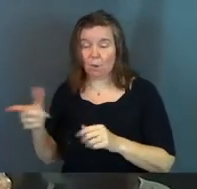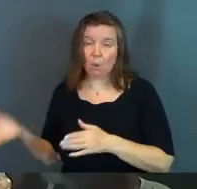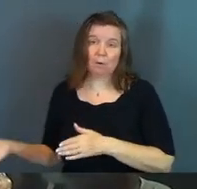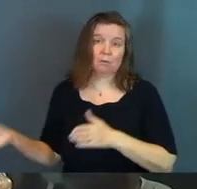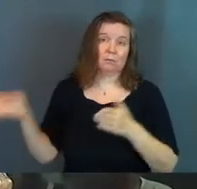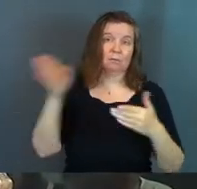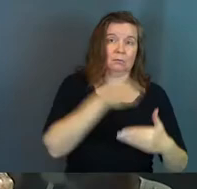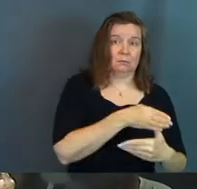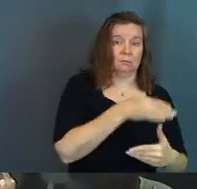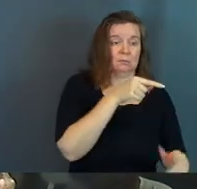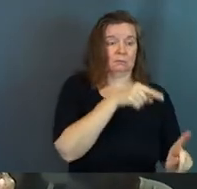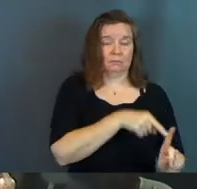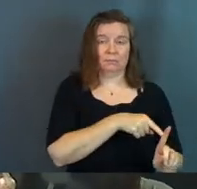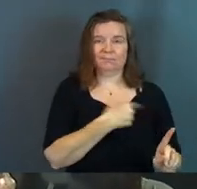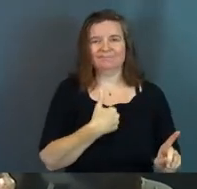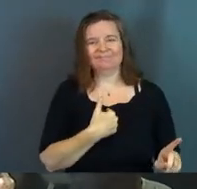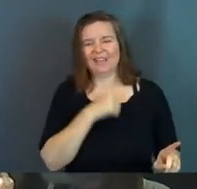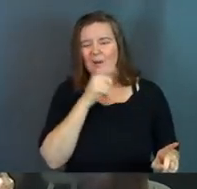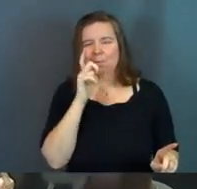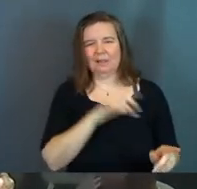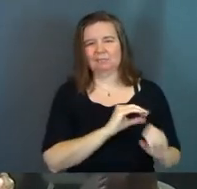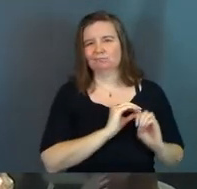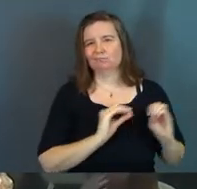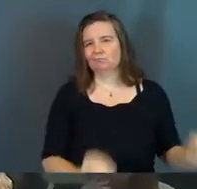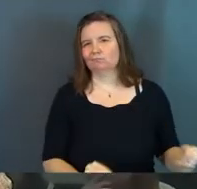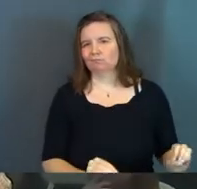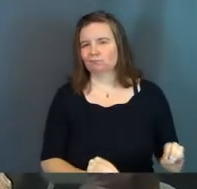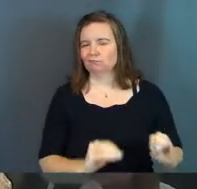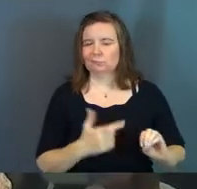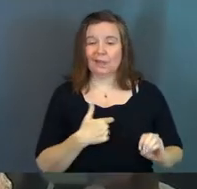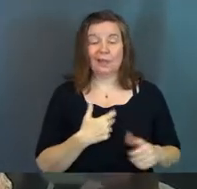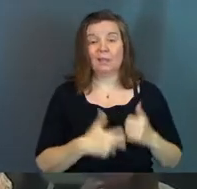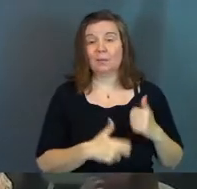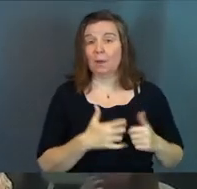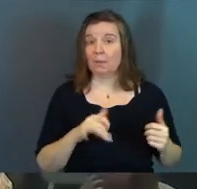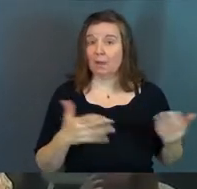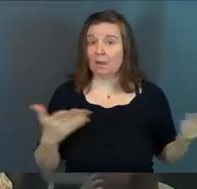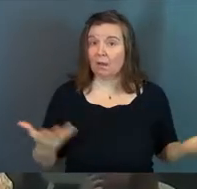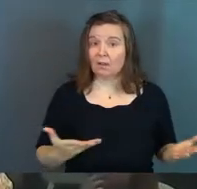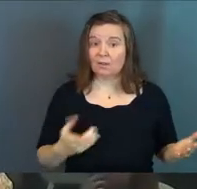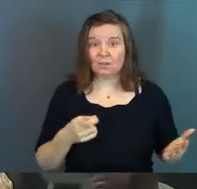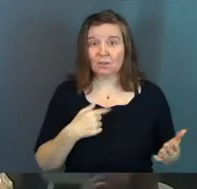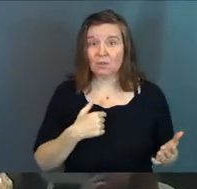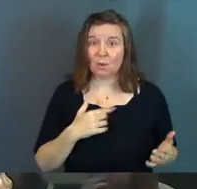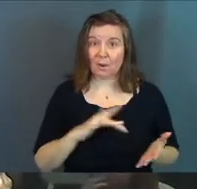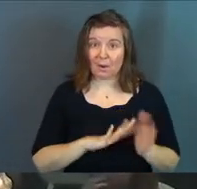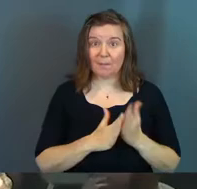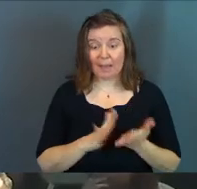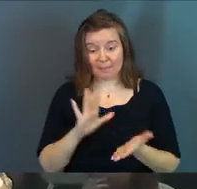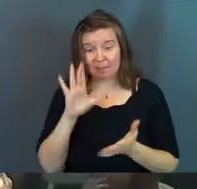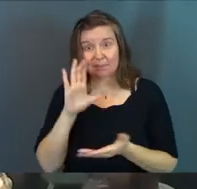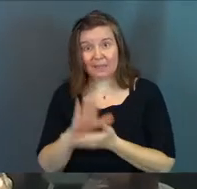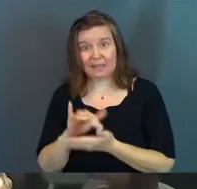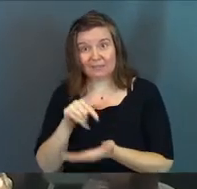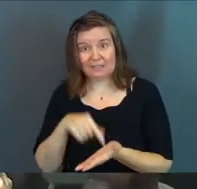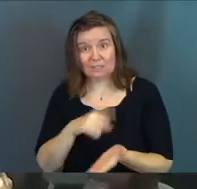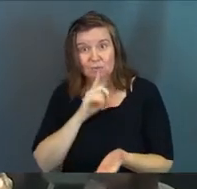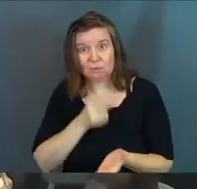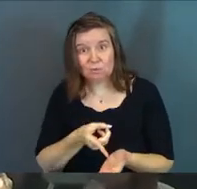side, which is I don't believe in the spiritual realm at all, and the problem with that is that your Bible believes in it,